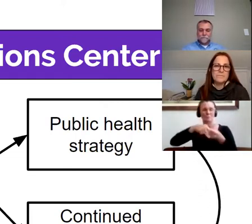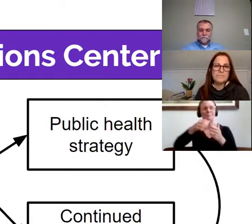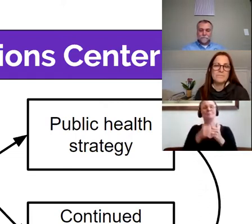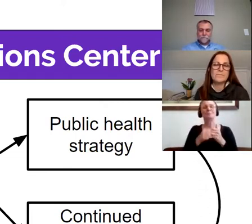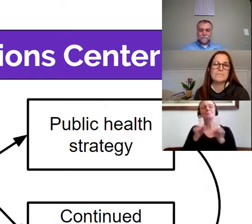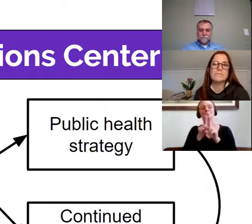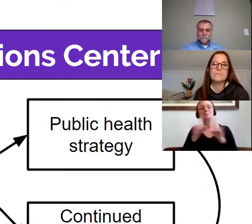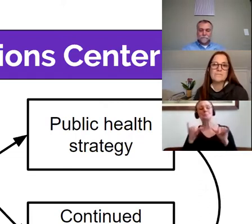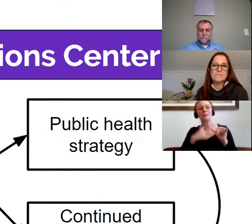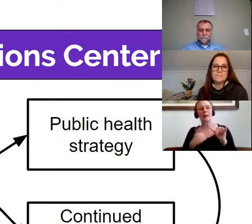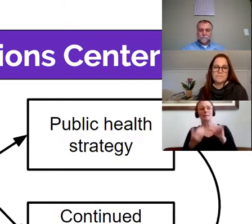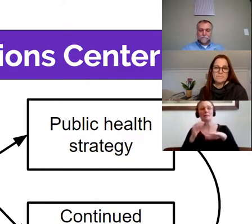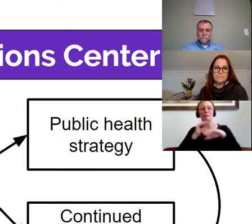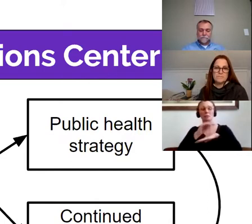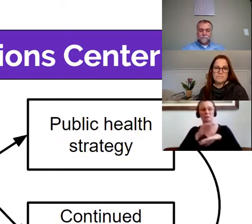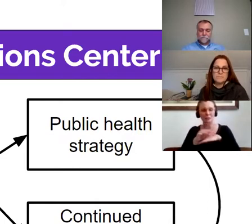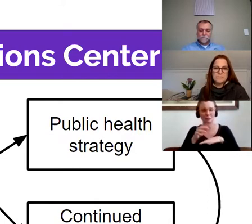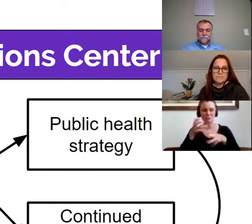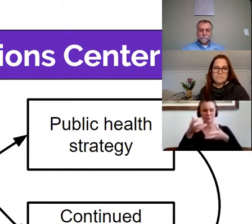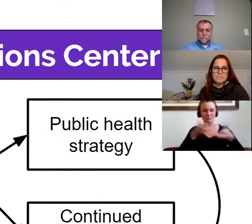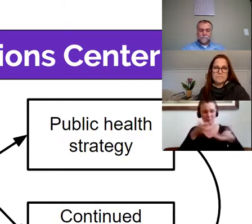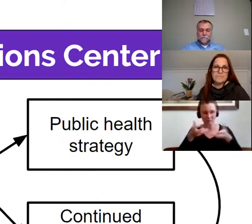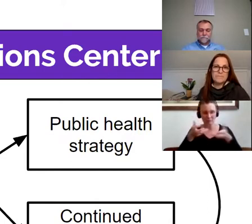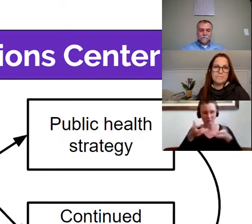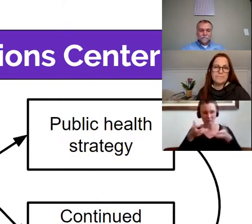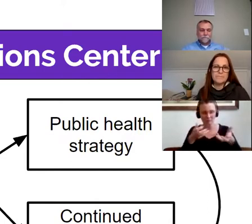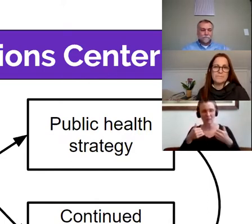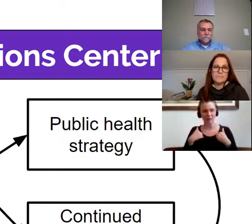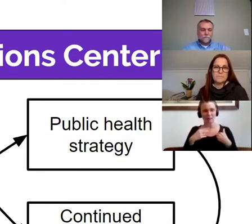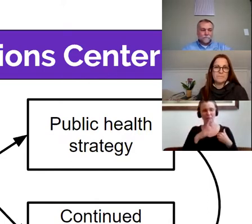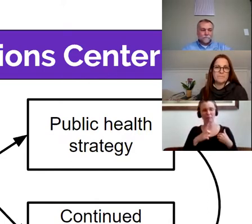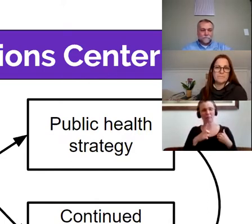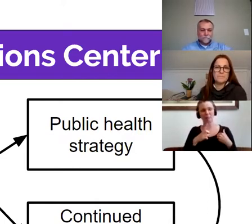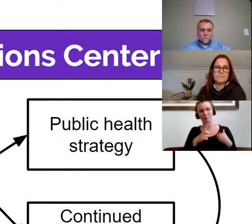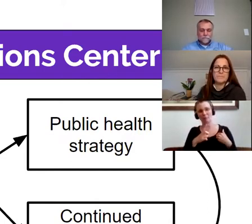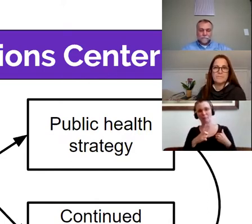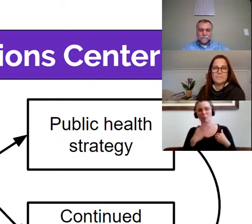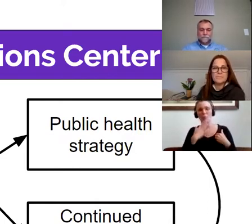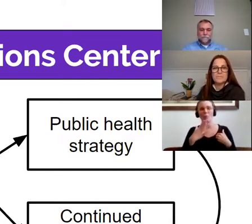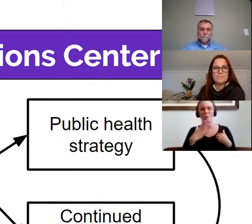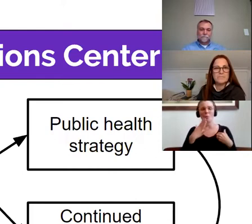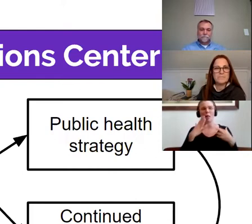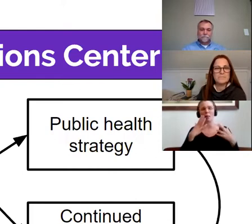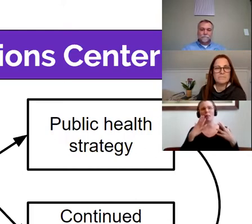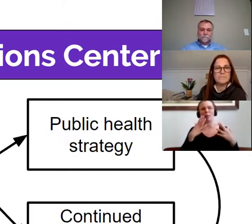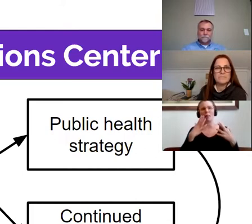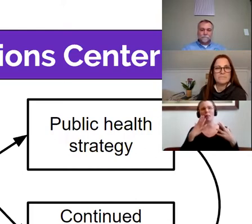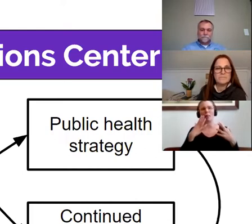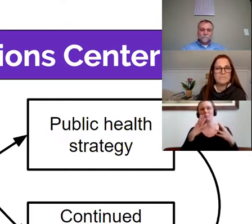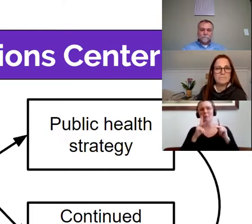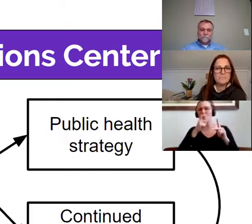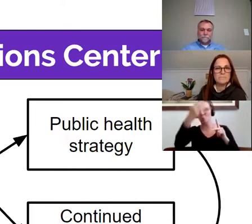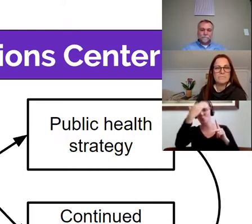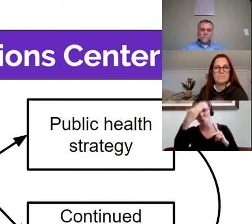and advice of some of the foremost and well-respected experts, epidemiologists, health experts, scientists,